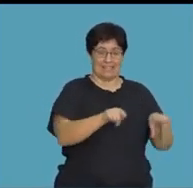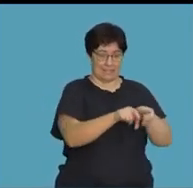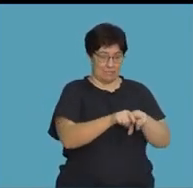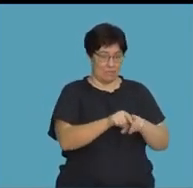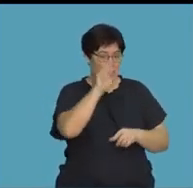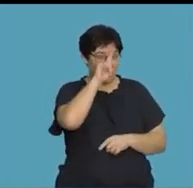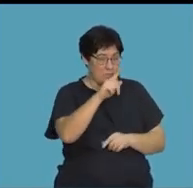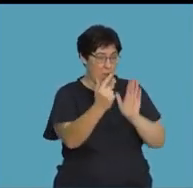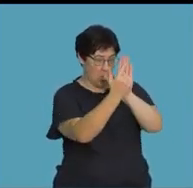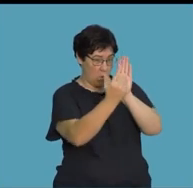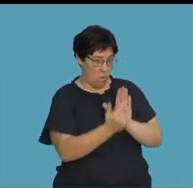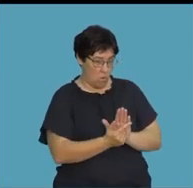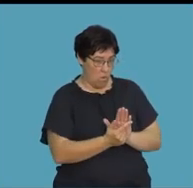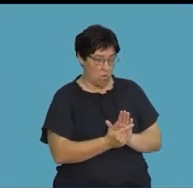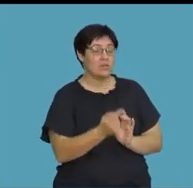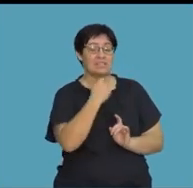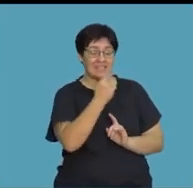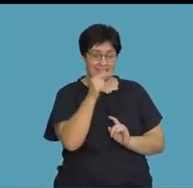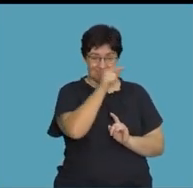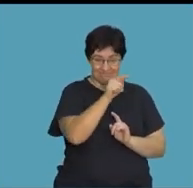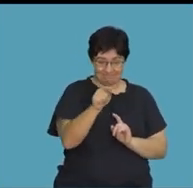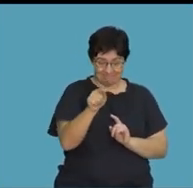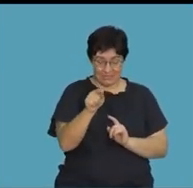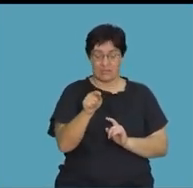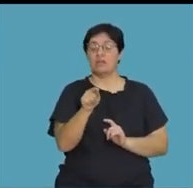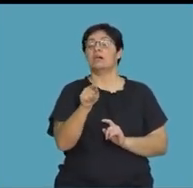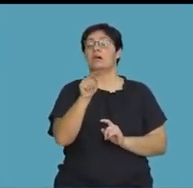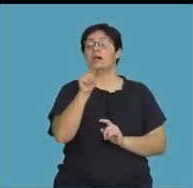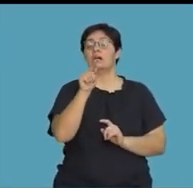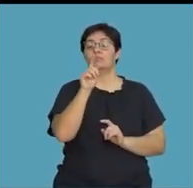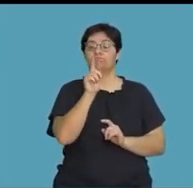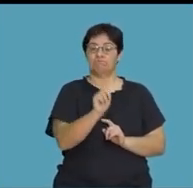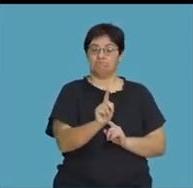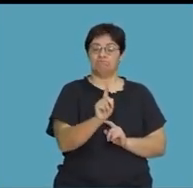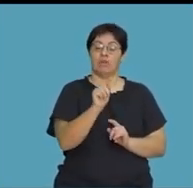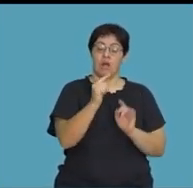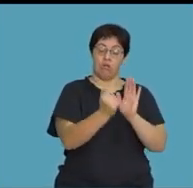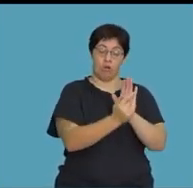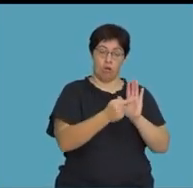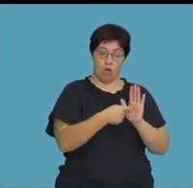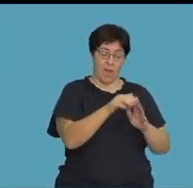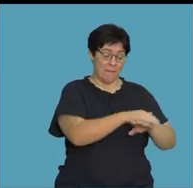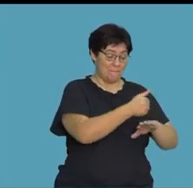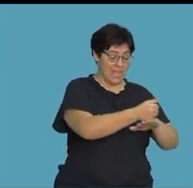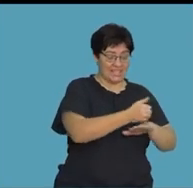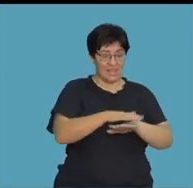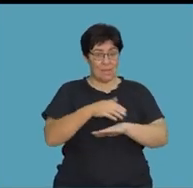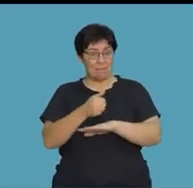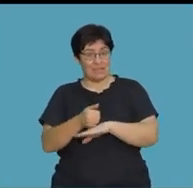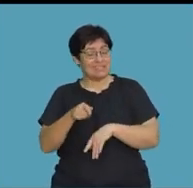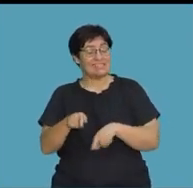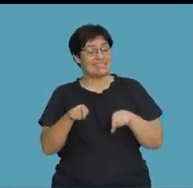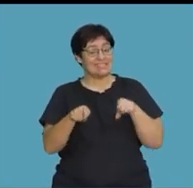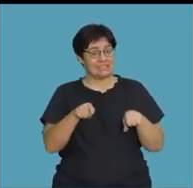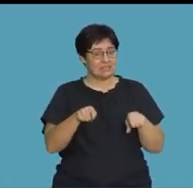that was my condition when I spoke about the laws of exponents, right? And those bases that we are using will